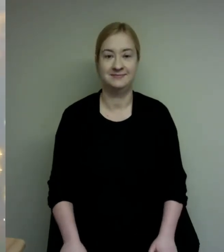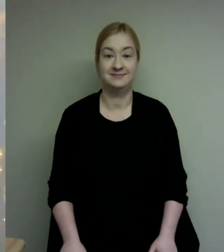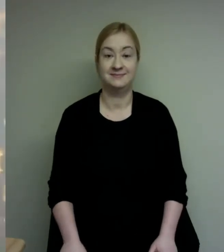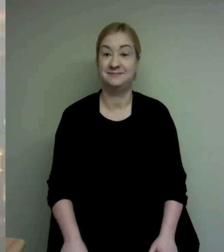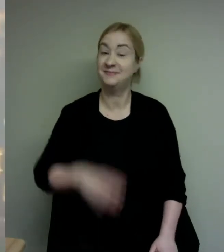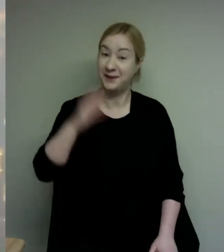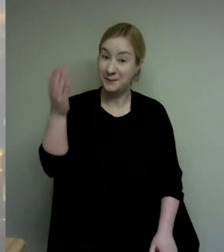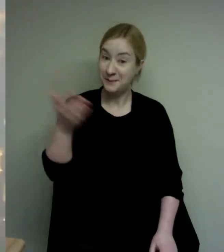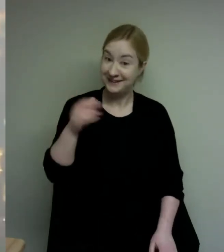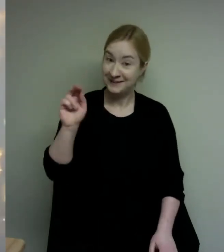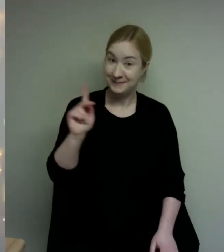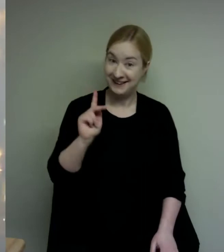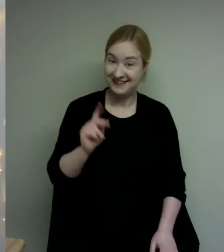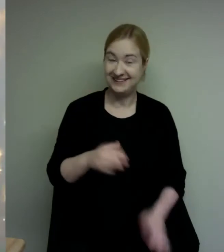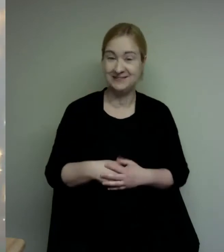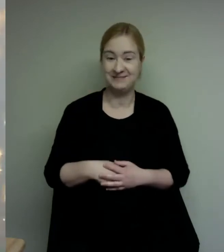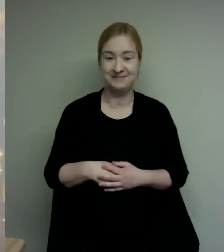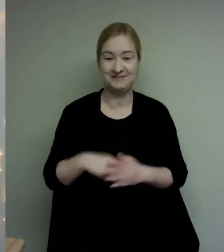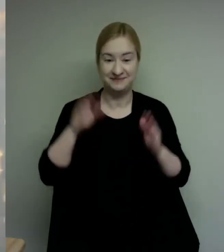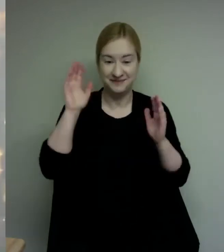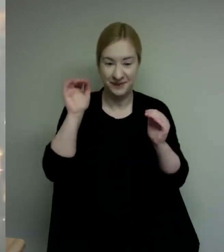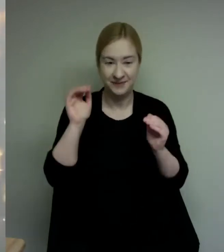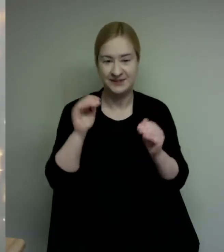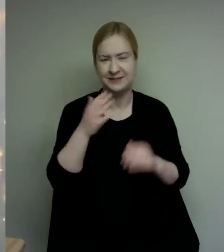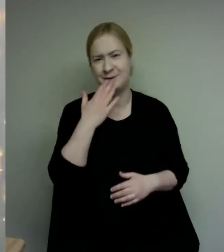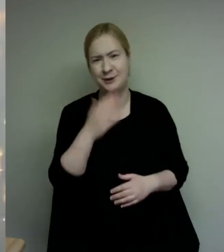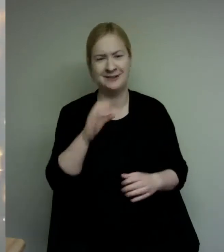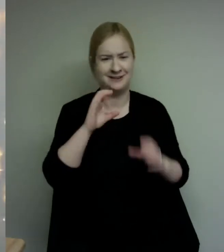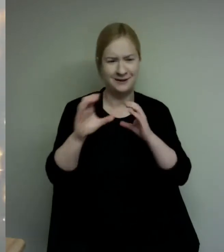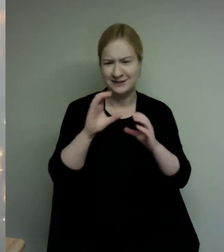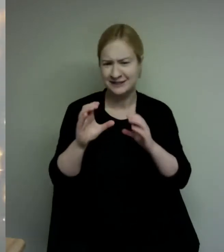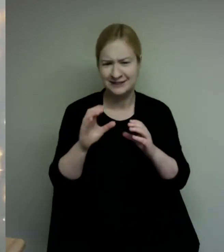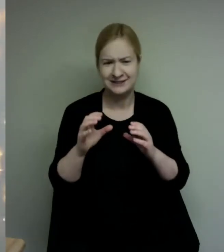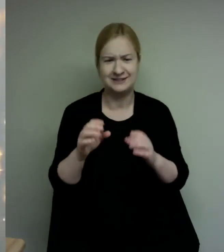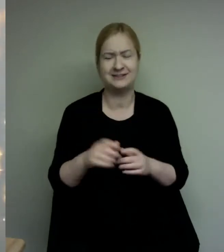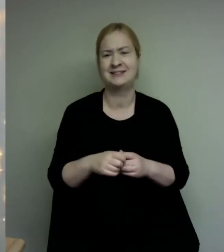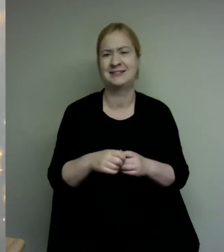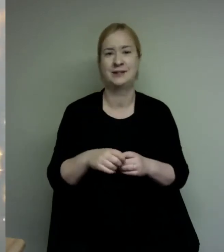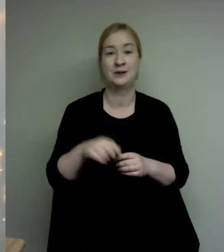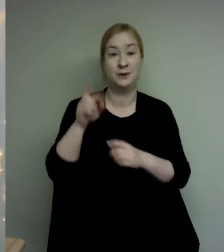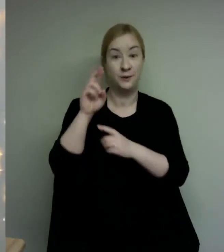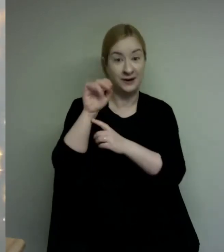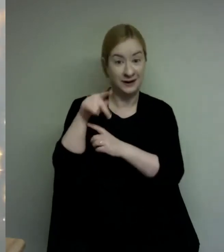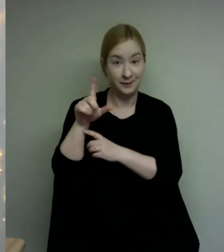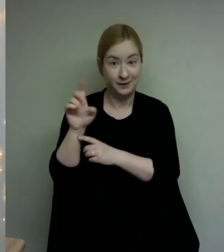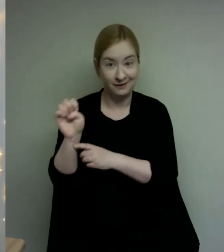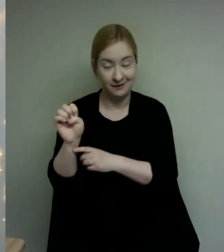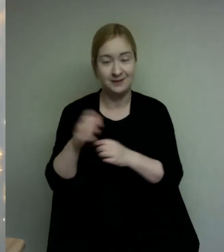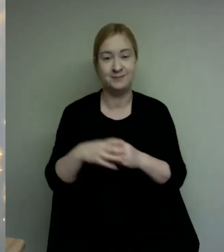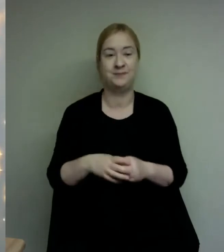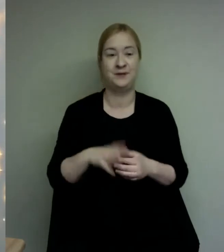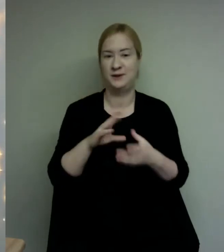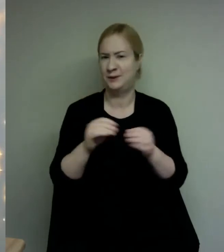welcome back i hope that you had some good conversations about ripple and heard some amazing stories about ripple